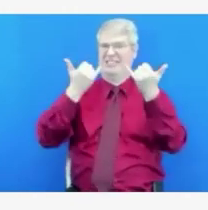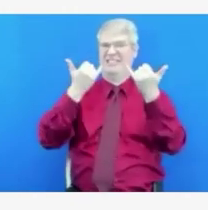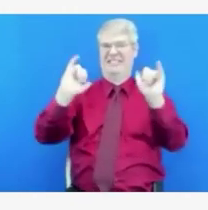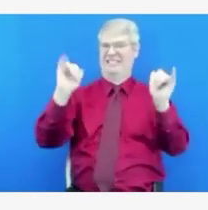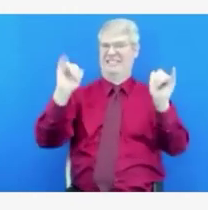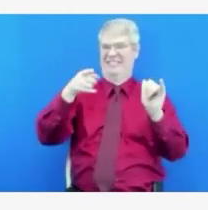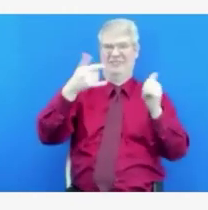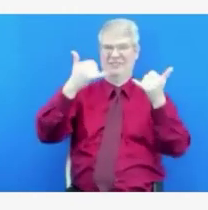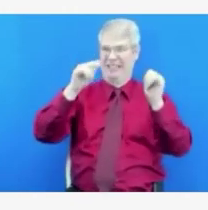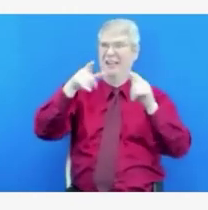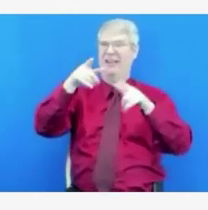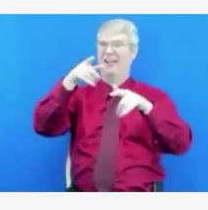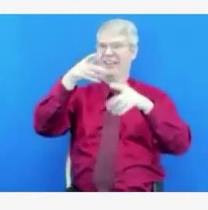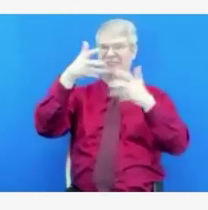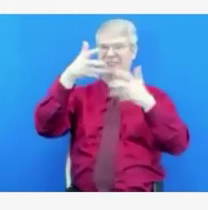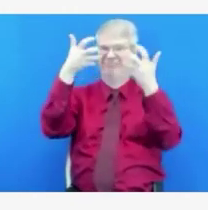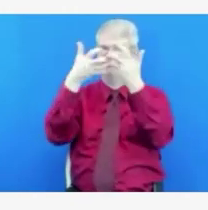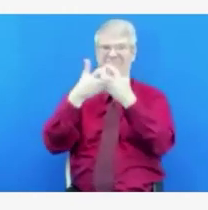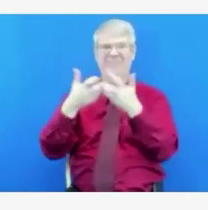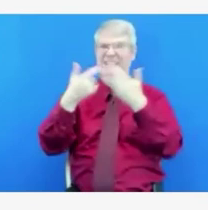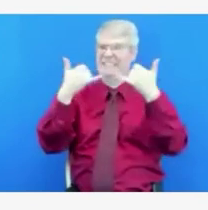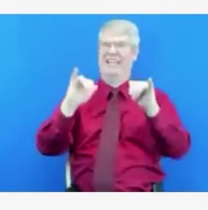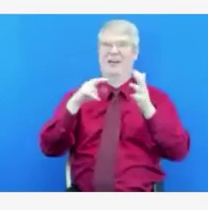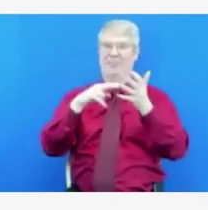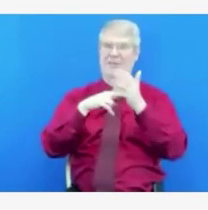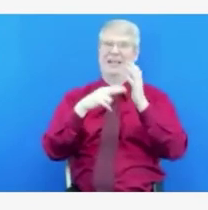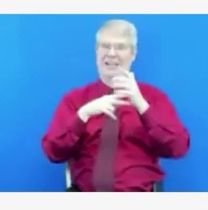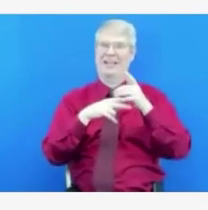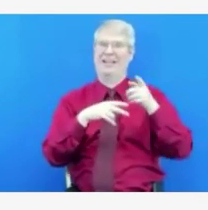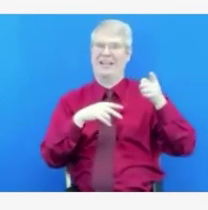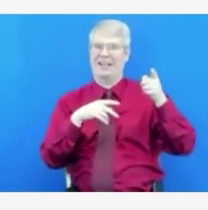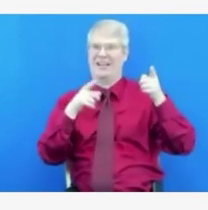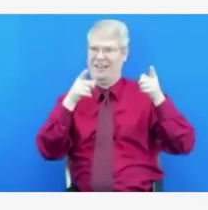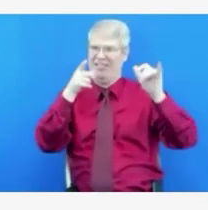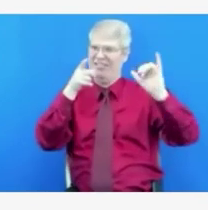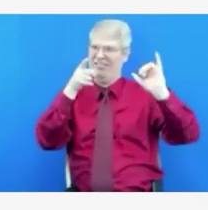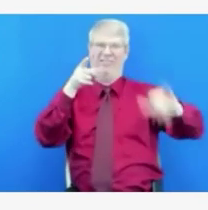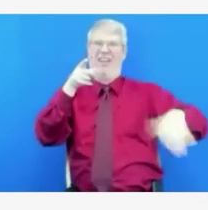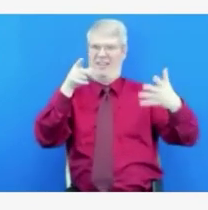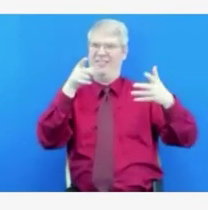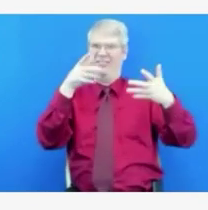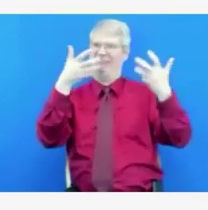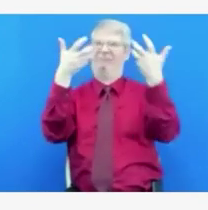has anything he wants to add about the kind of how we know when we come out of crisis standards of care.